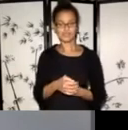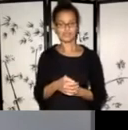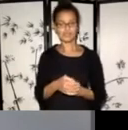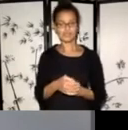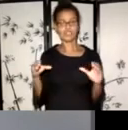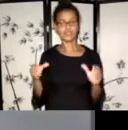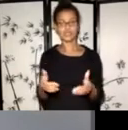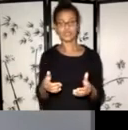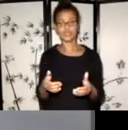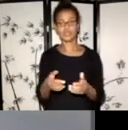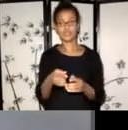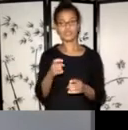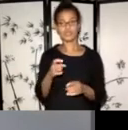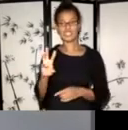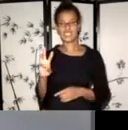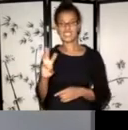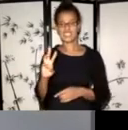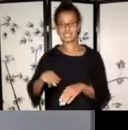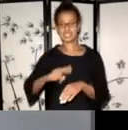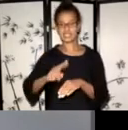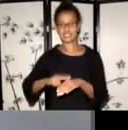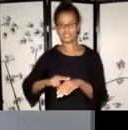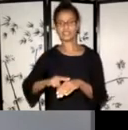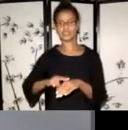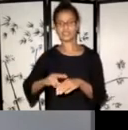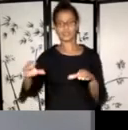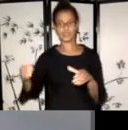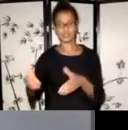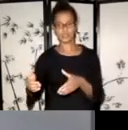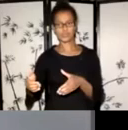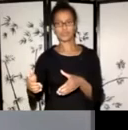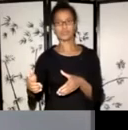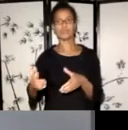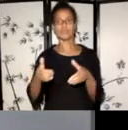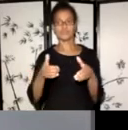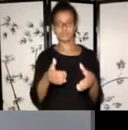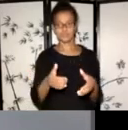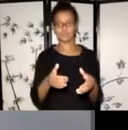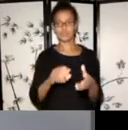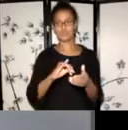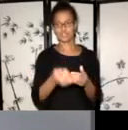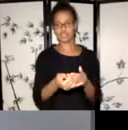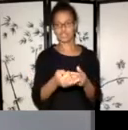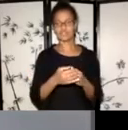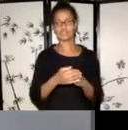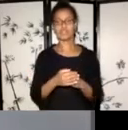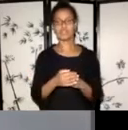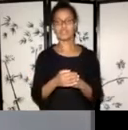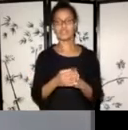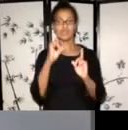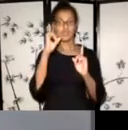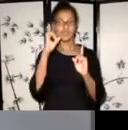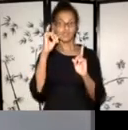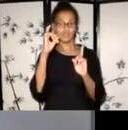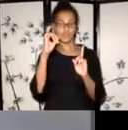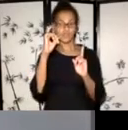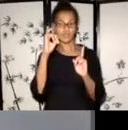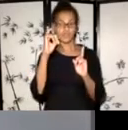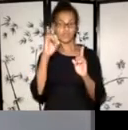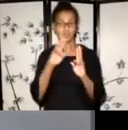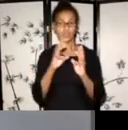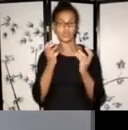from Six Nations. And this is, uh, uh, was, uh, photo workshops, um, um, um,